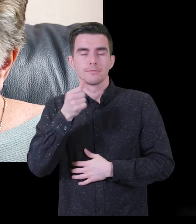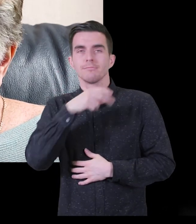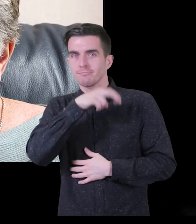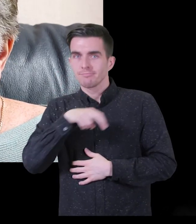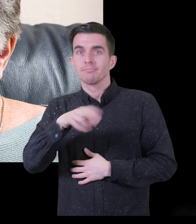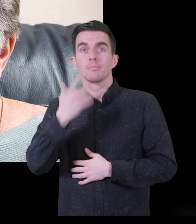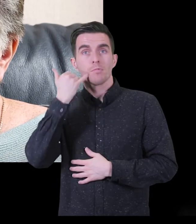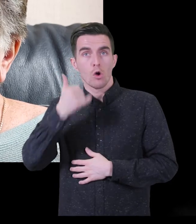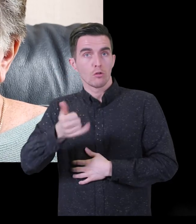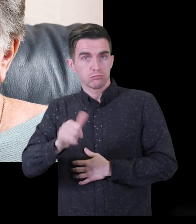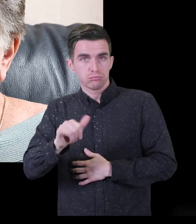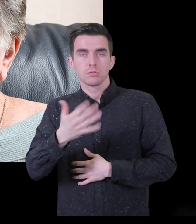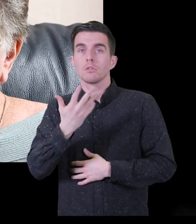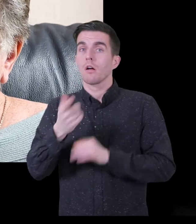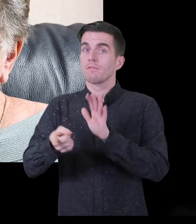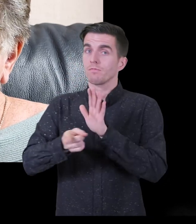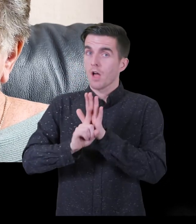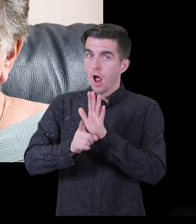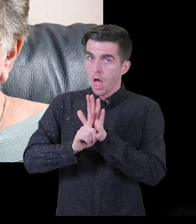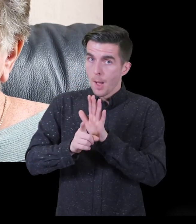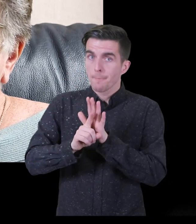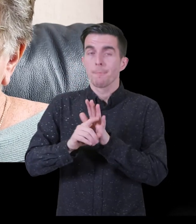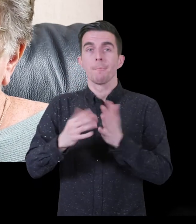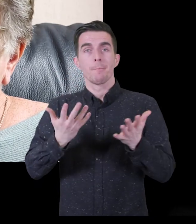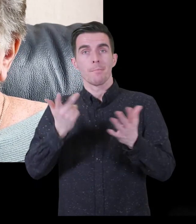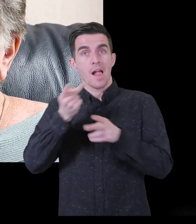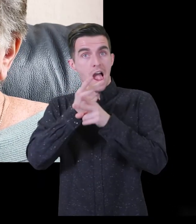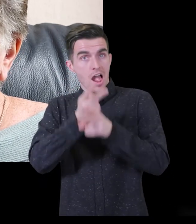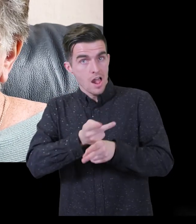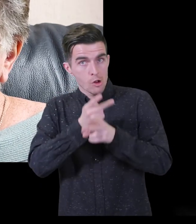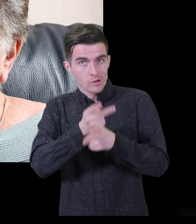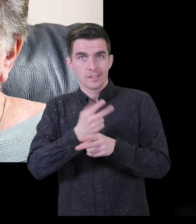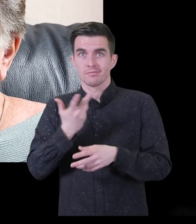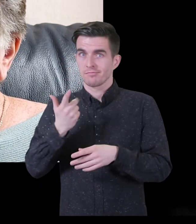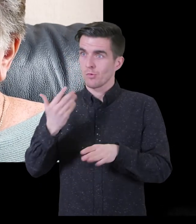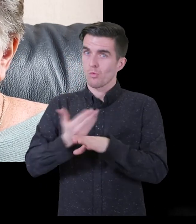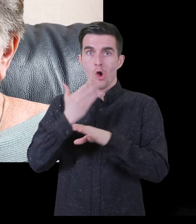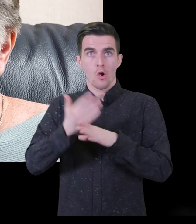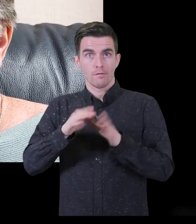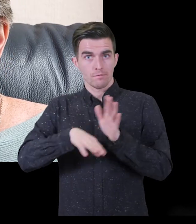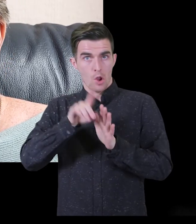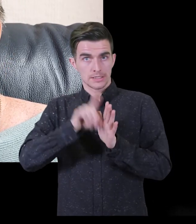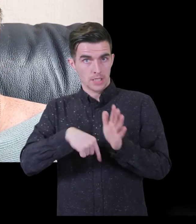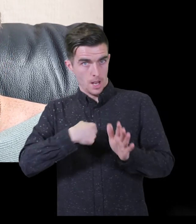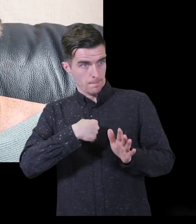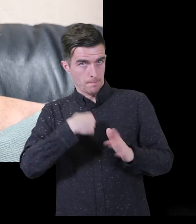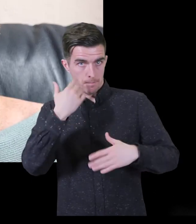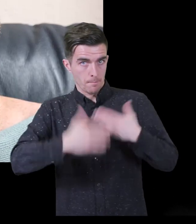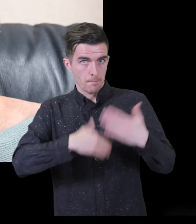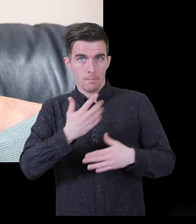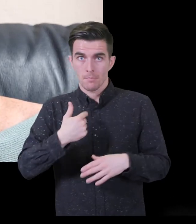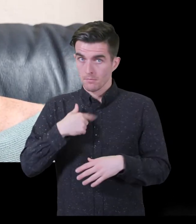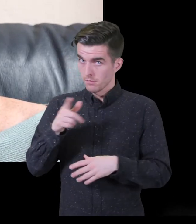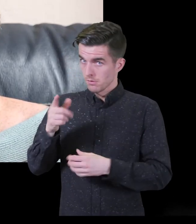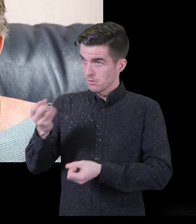equipment provided. For example, we got equipment that enables my husband to hear the doorbell